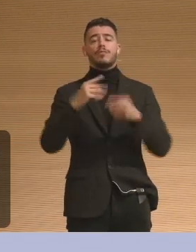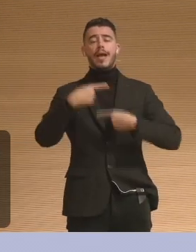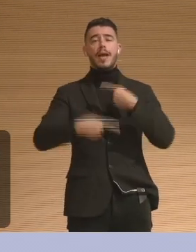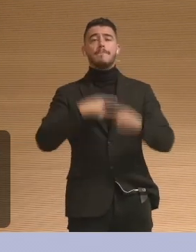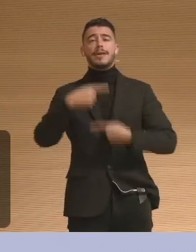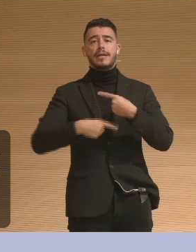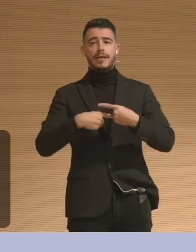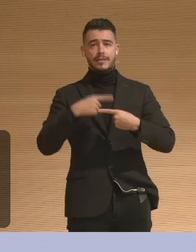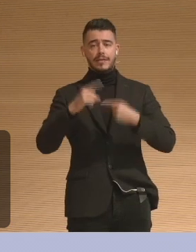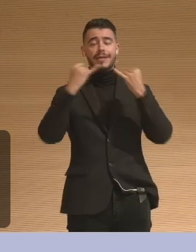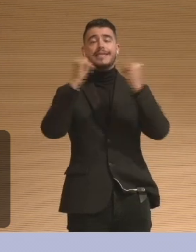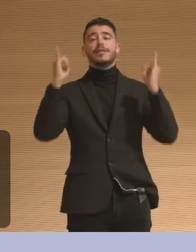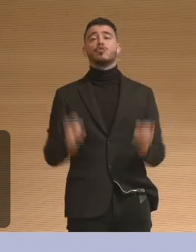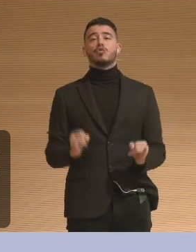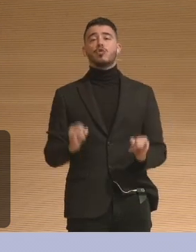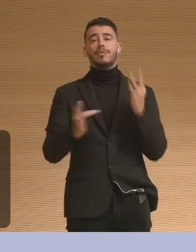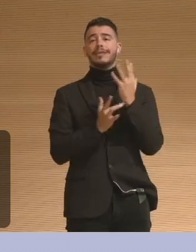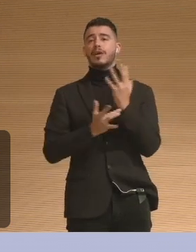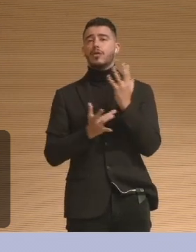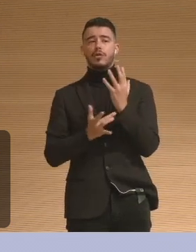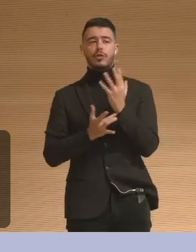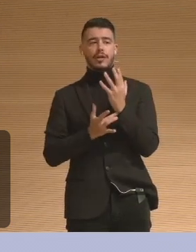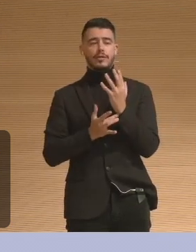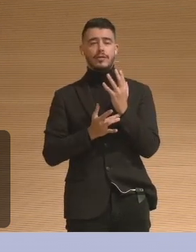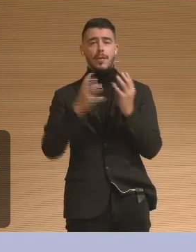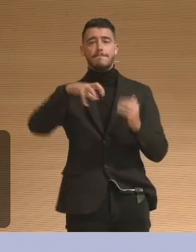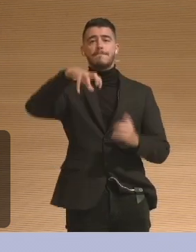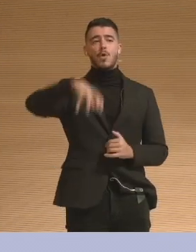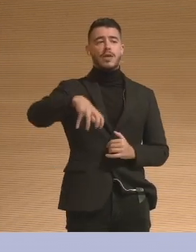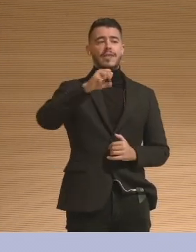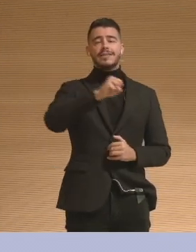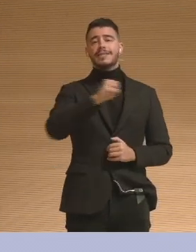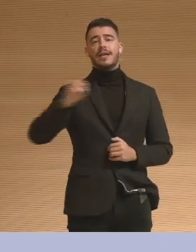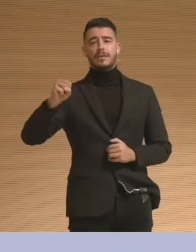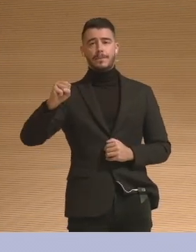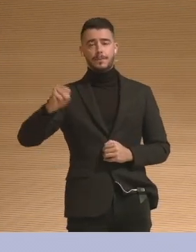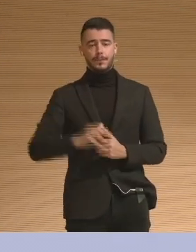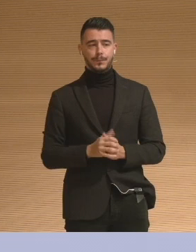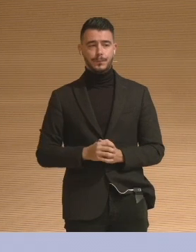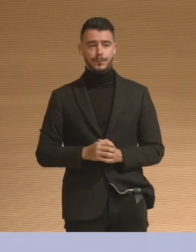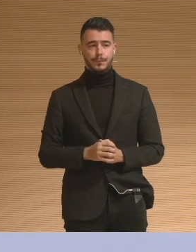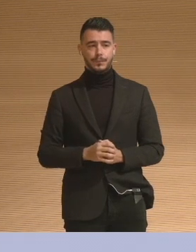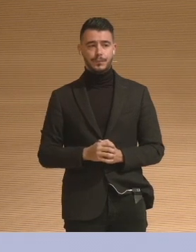five years of international research on museum objects, healing, and well-being. Please, Brenda.